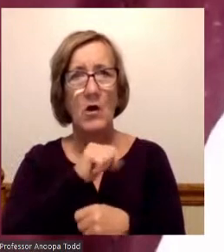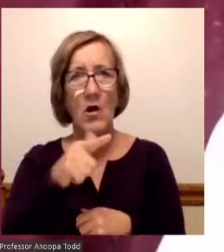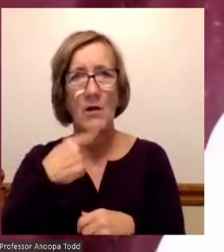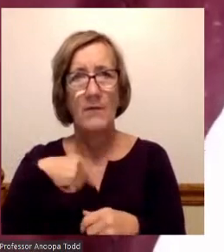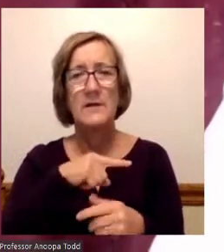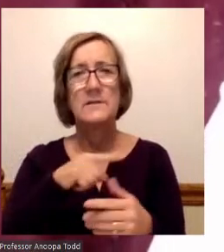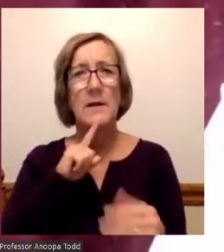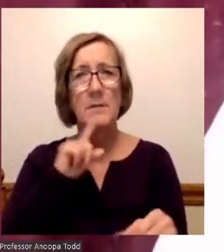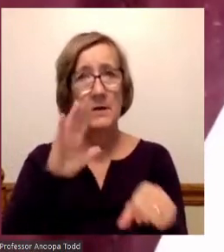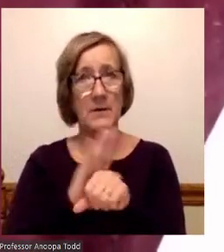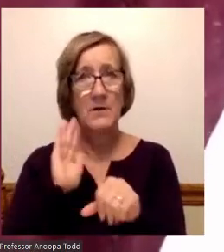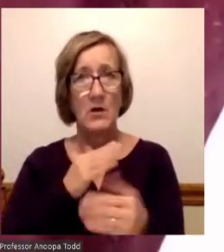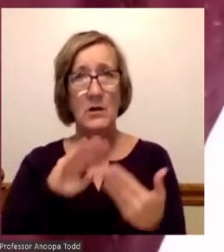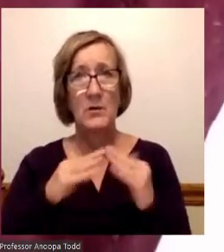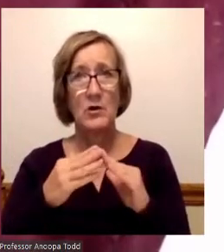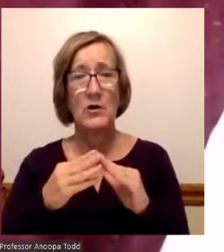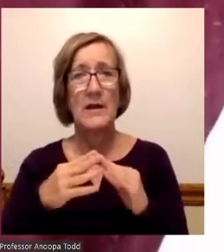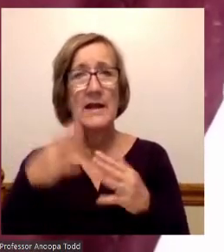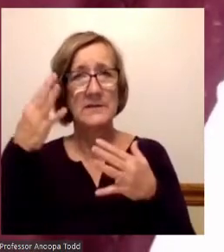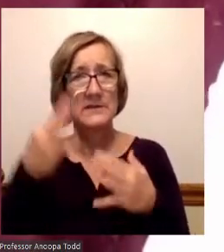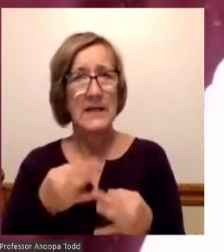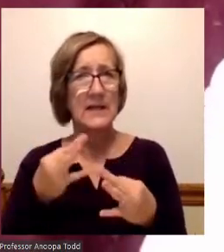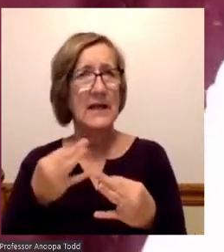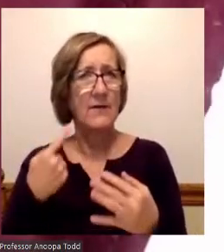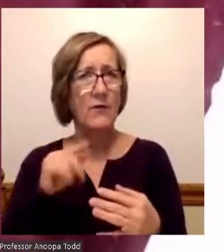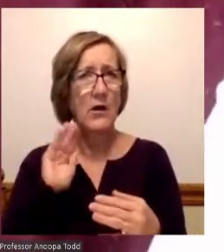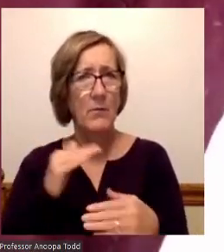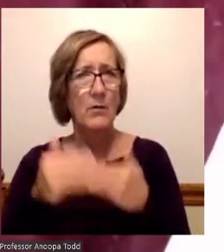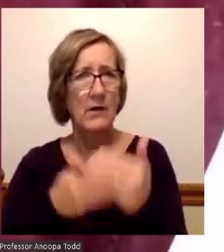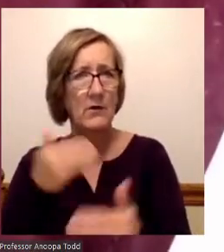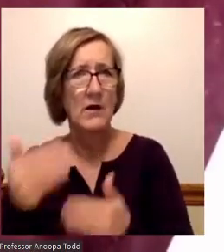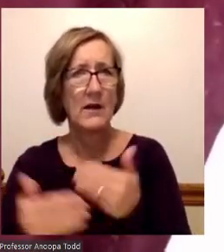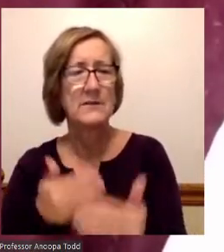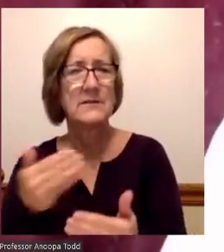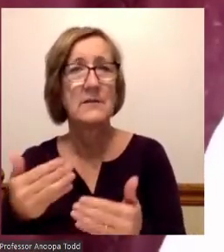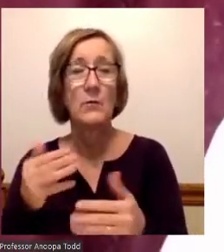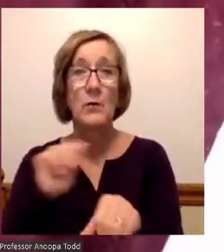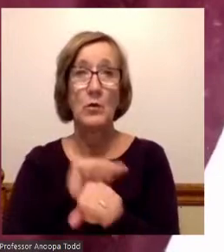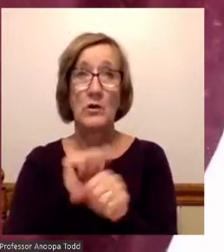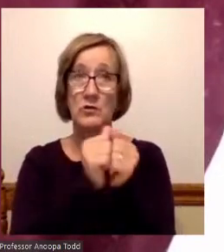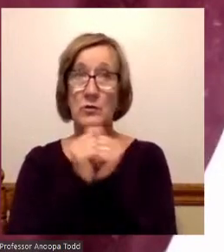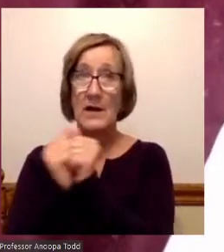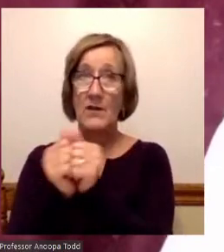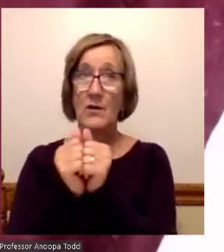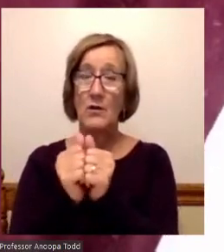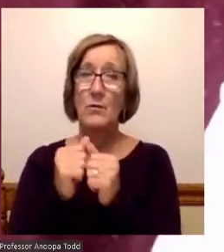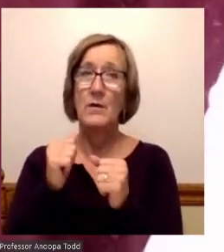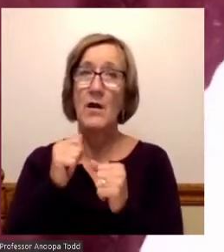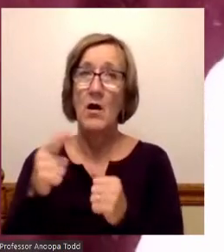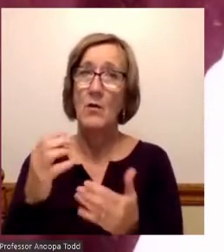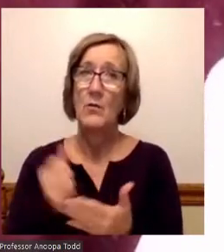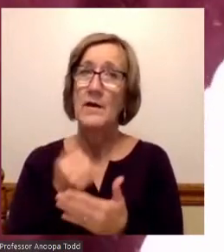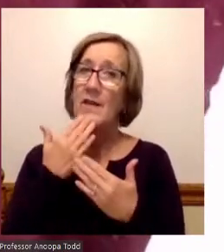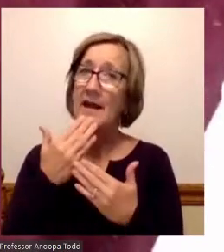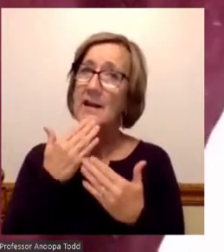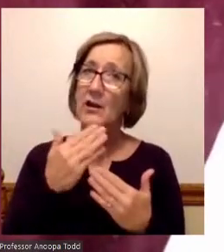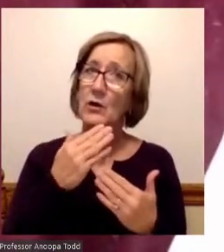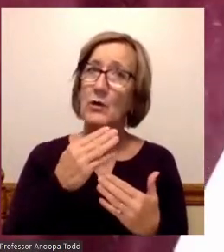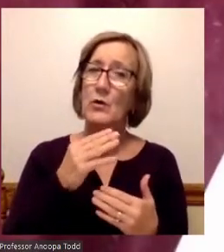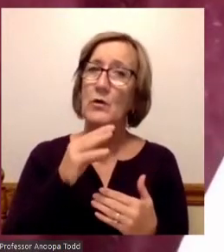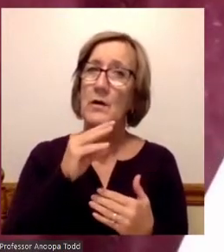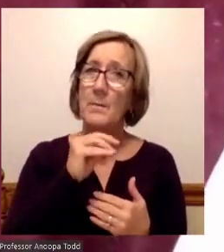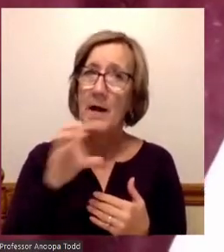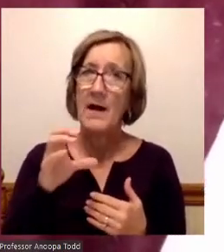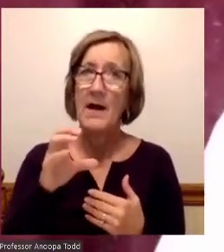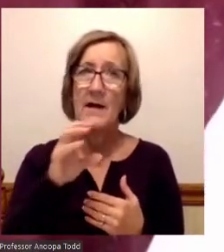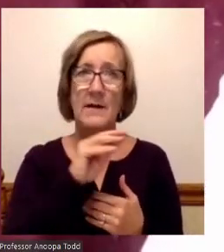committed to our community and dedicated to our work together. Thank you, Matt and Summer for holding